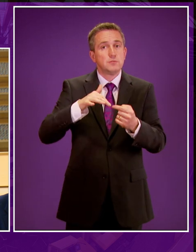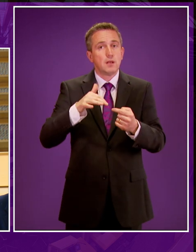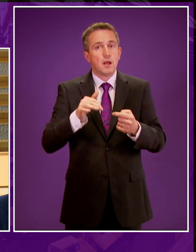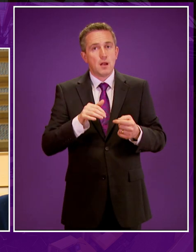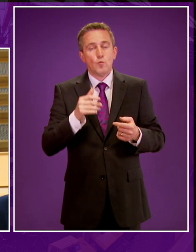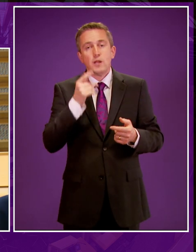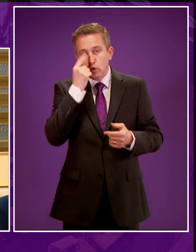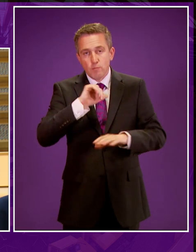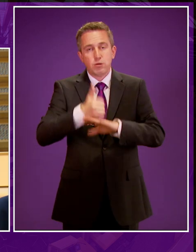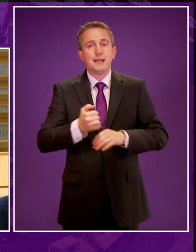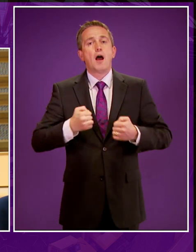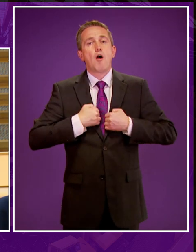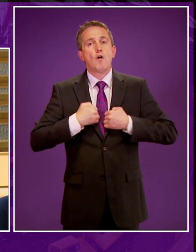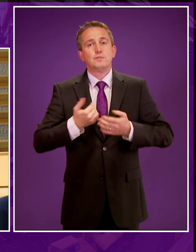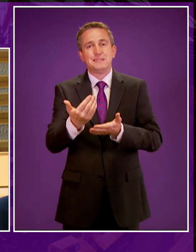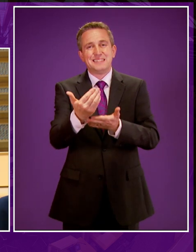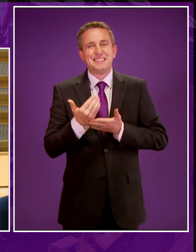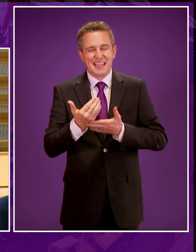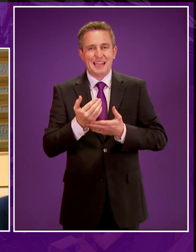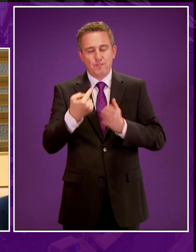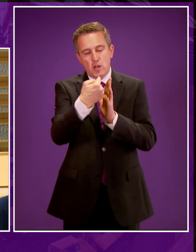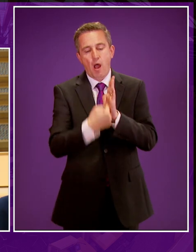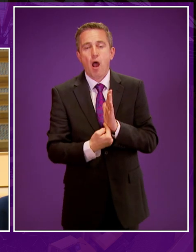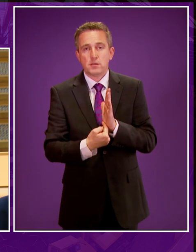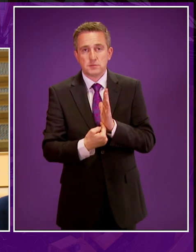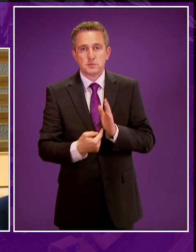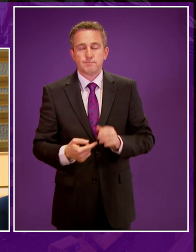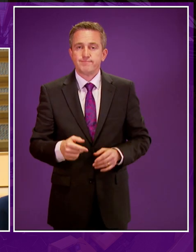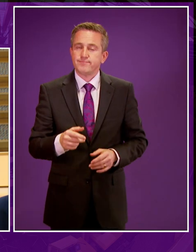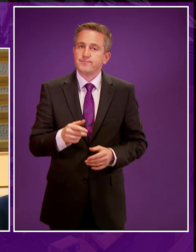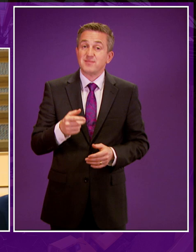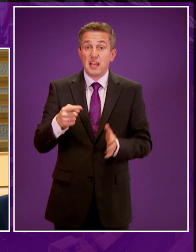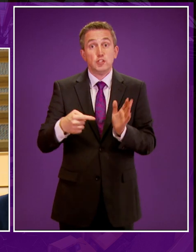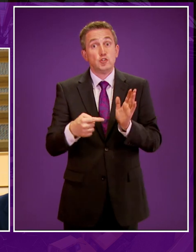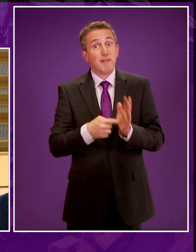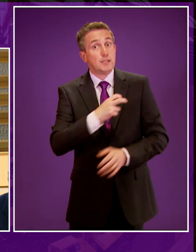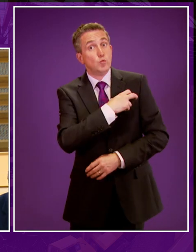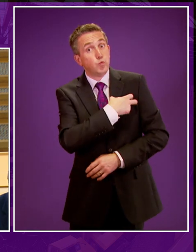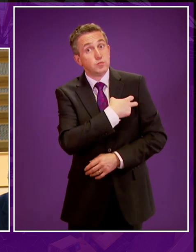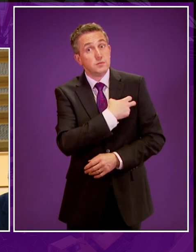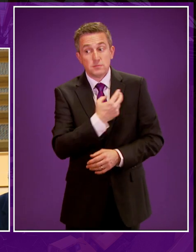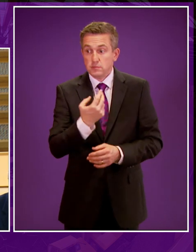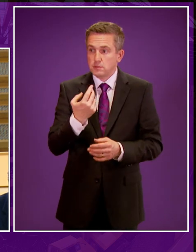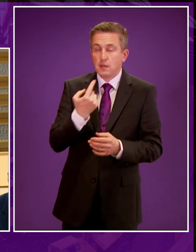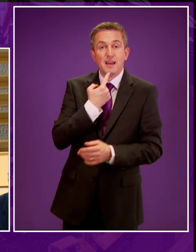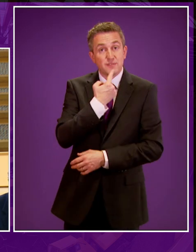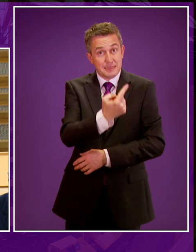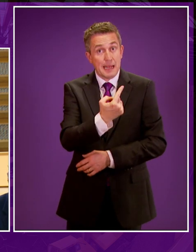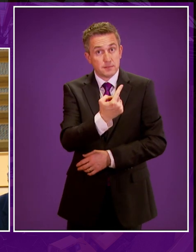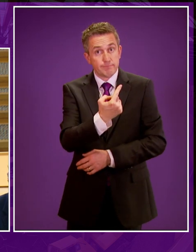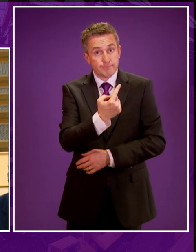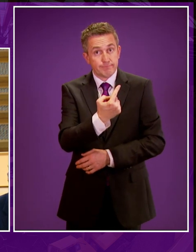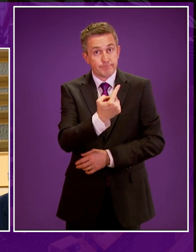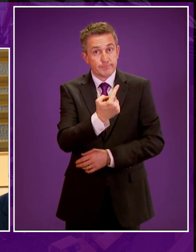safeguards that are put in place. I don't often quote trade unionists in this chamber, but I do want to quote